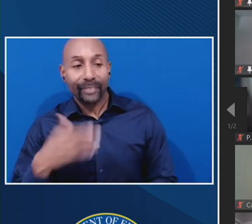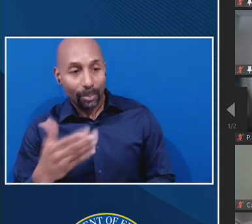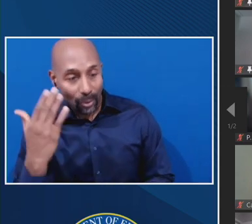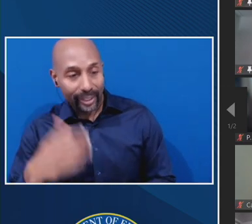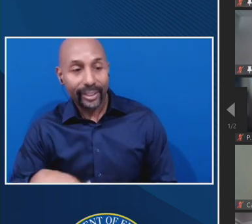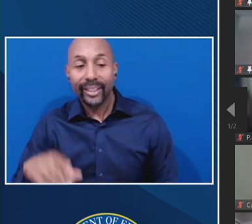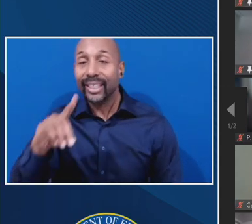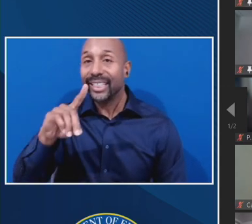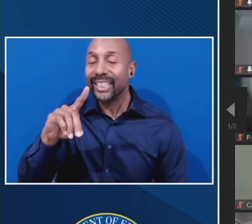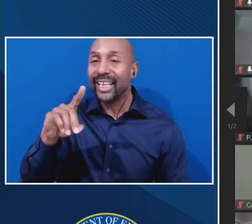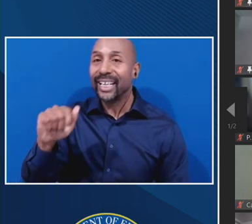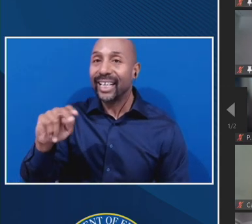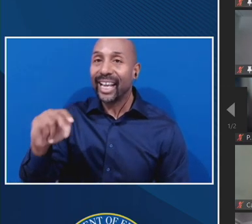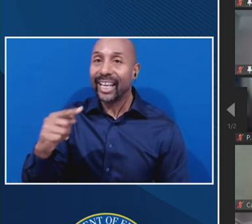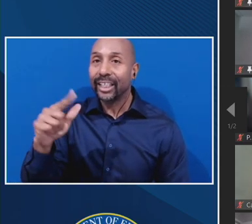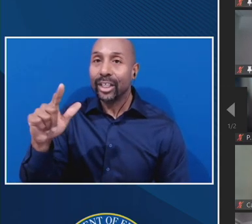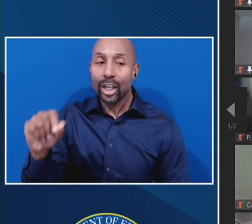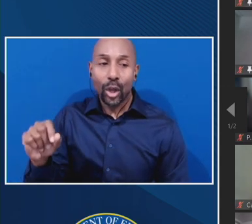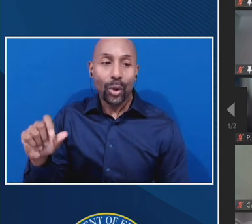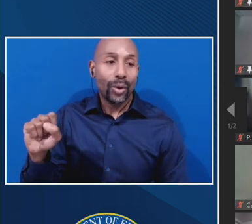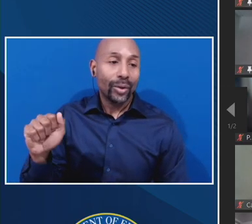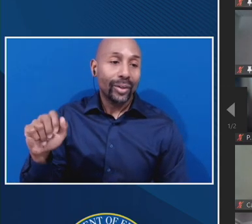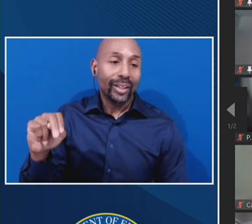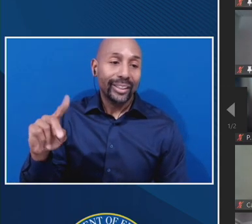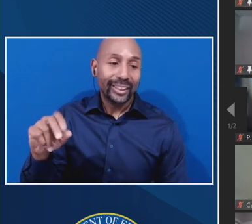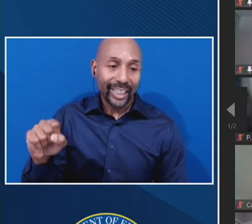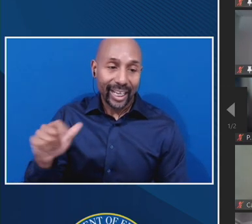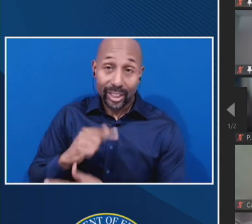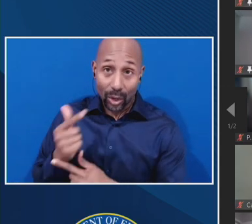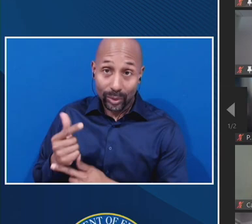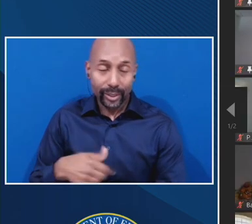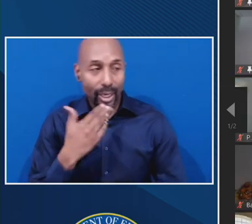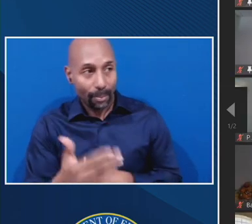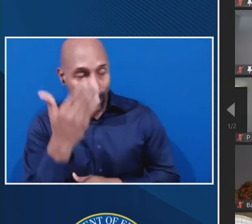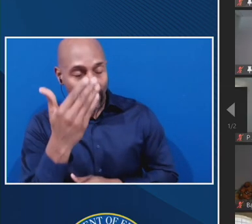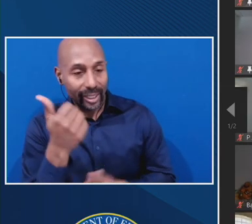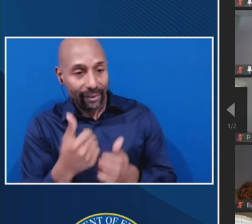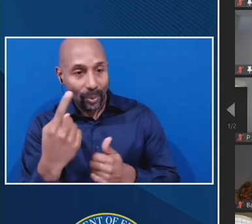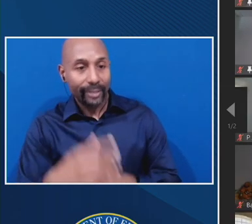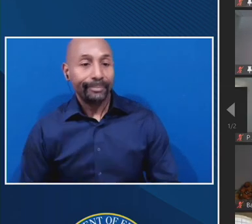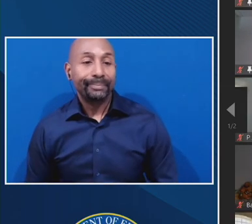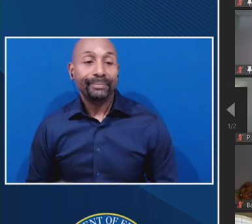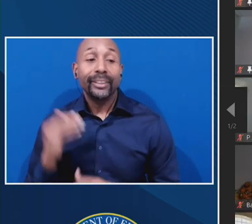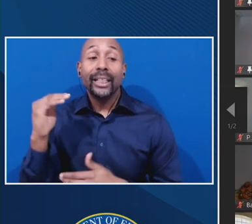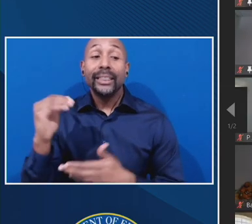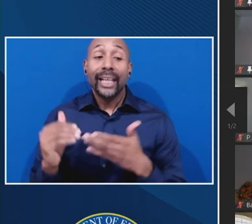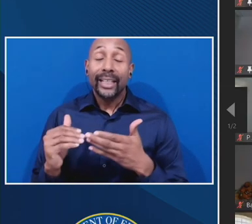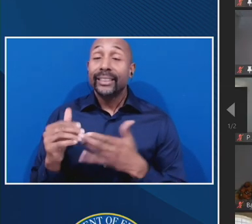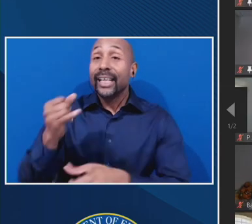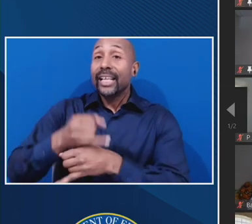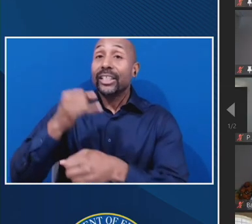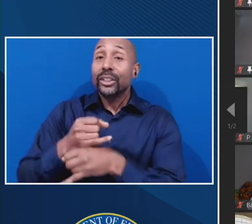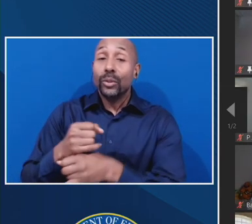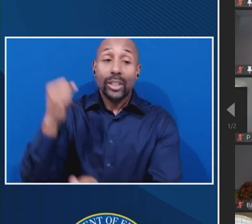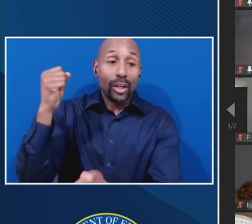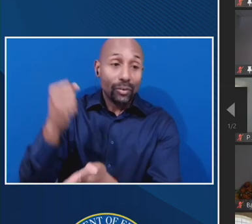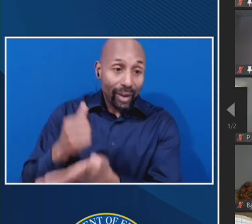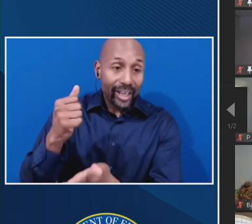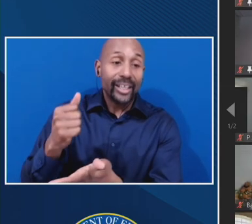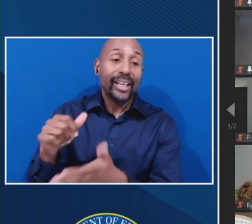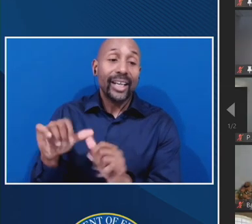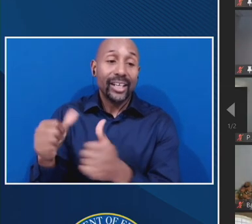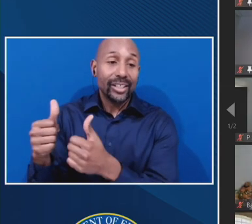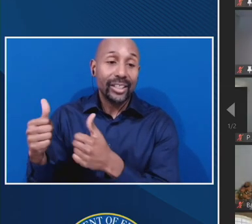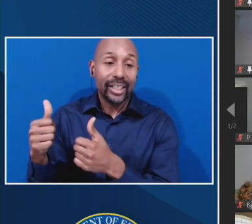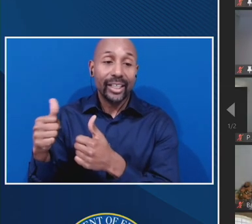Good morning, everybody. Good morning. Next, we have the institutional accrediting agencies recognized by the secretary. Our primary